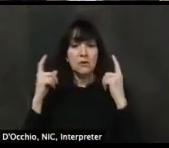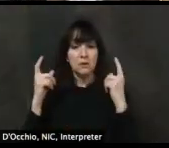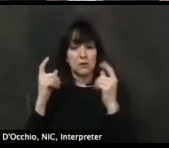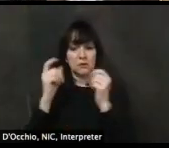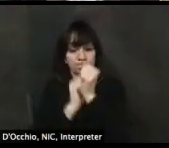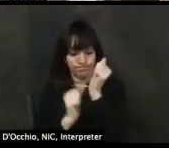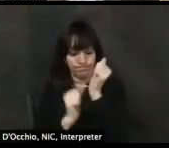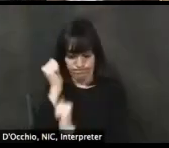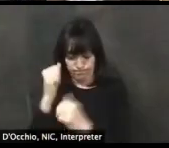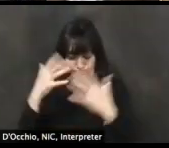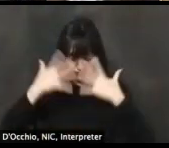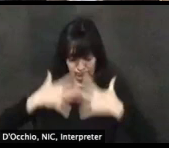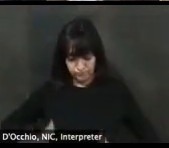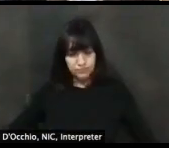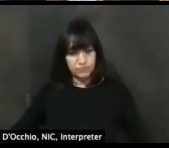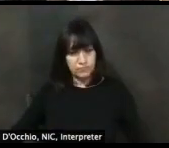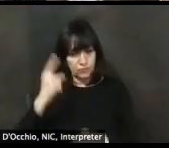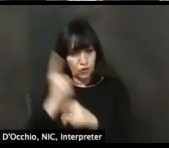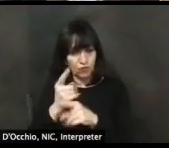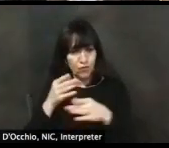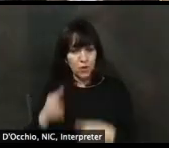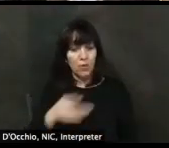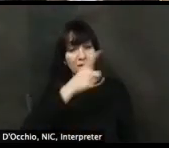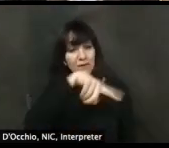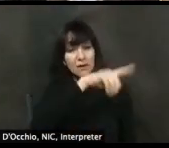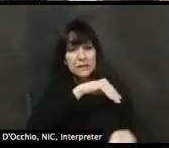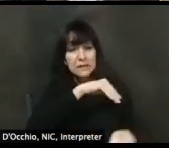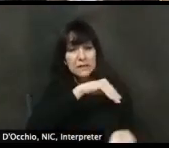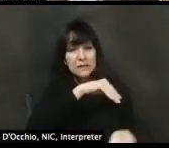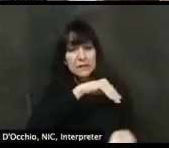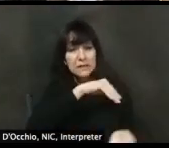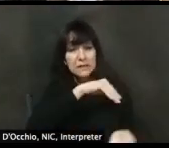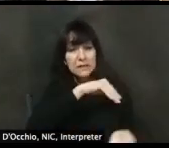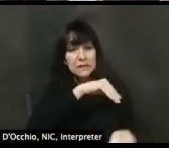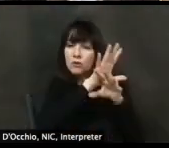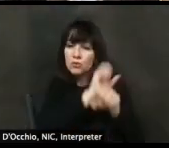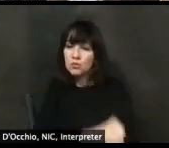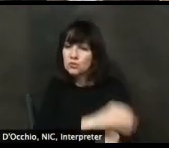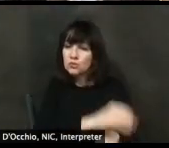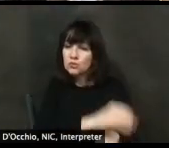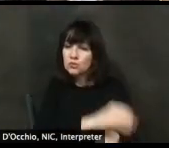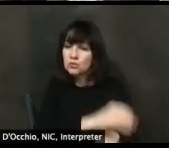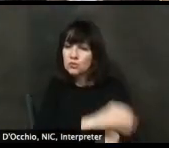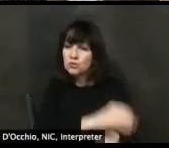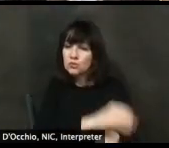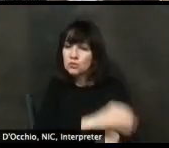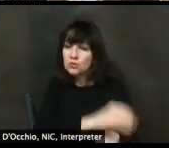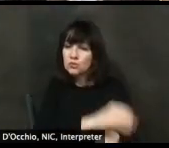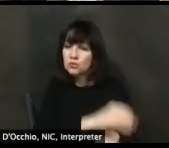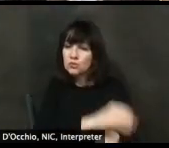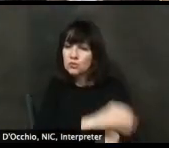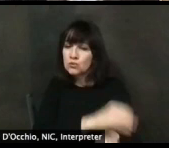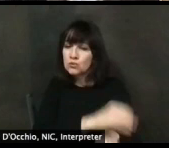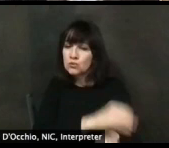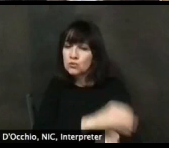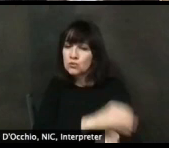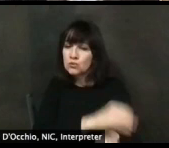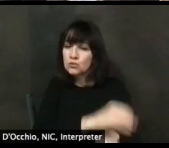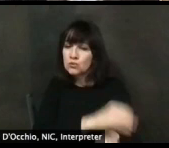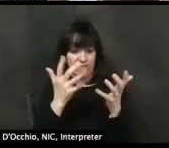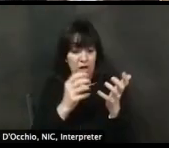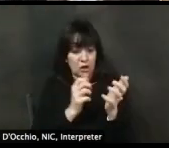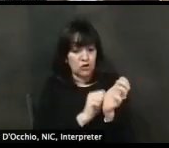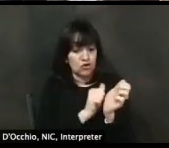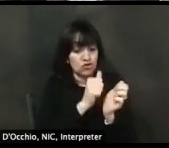use PPE all the time and they're very used to it. They know how to not infect themselves and, and, and to use it effectively,